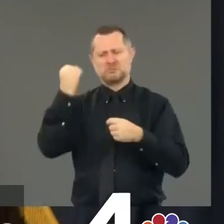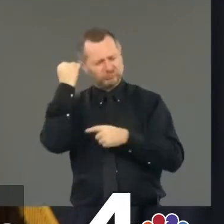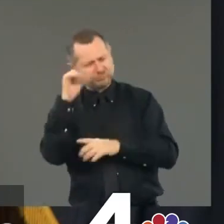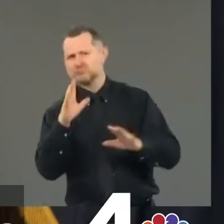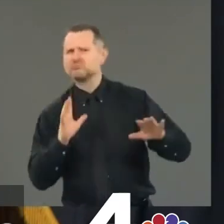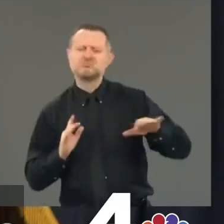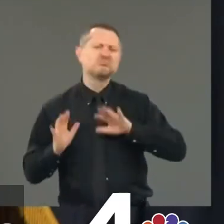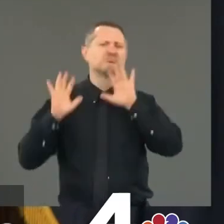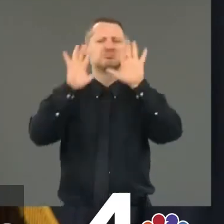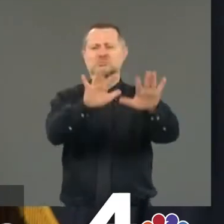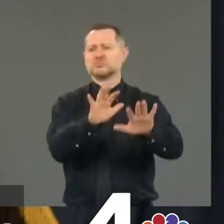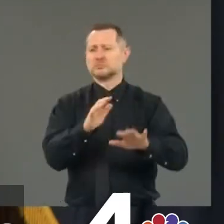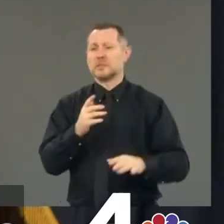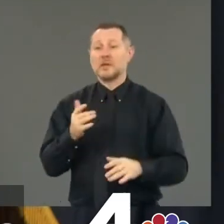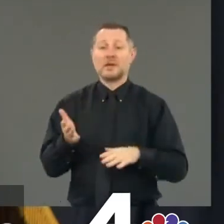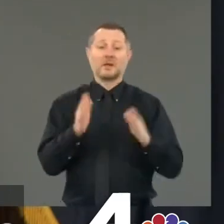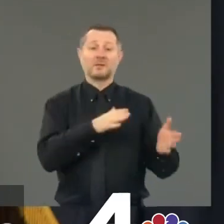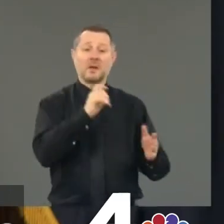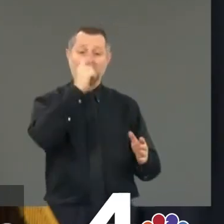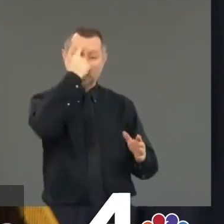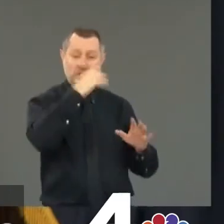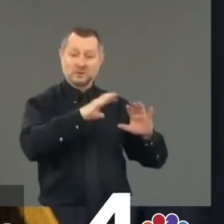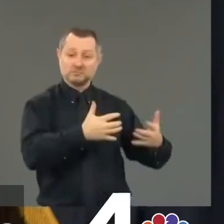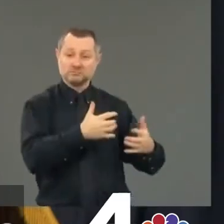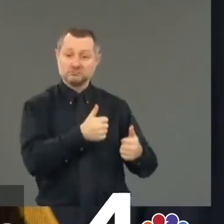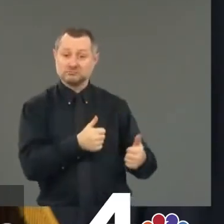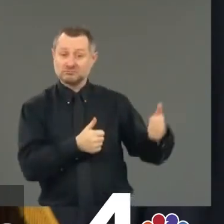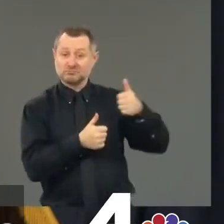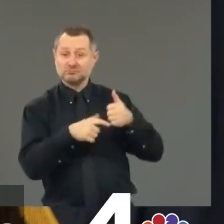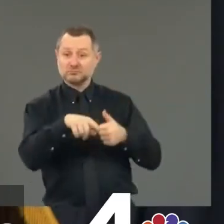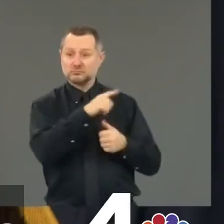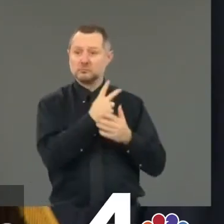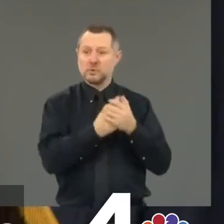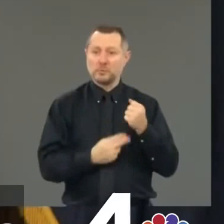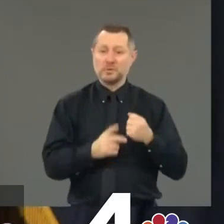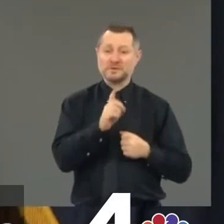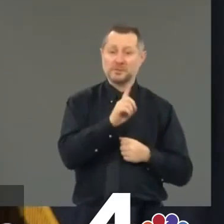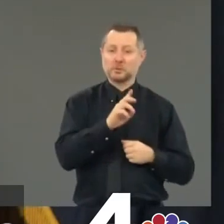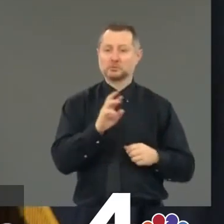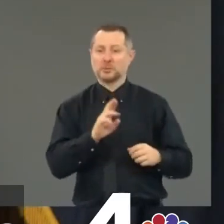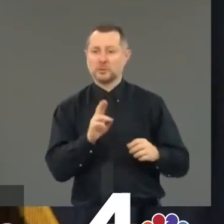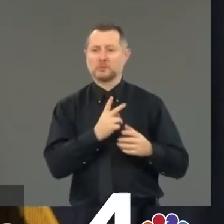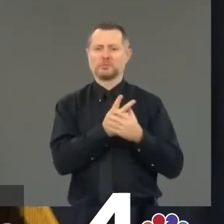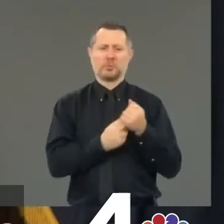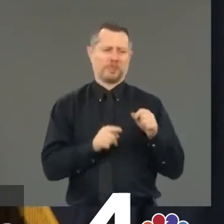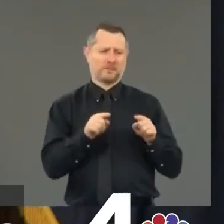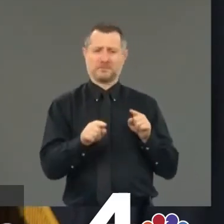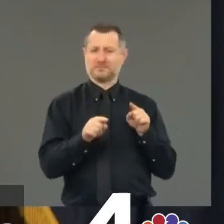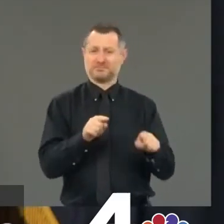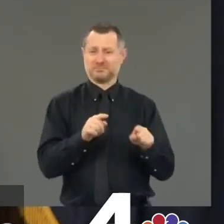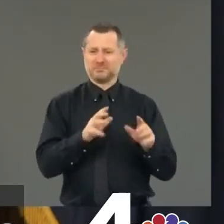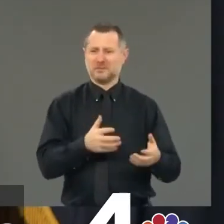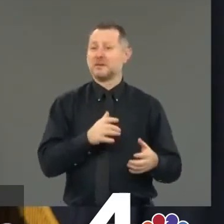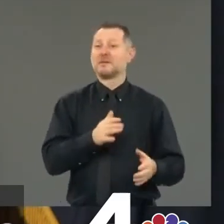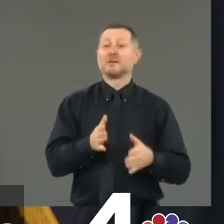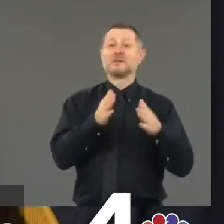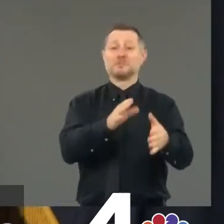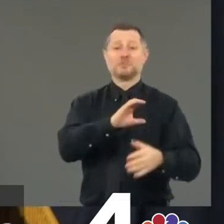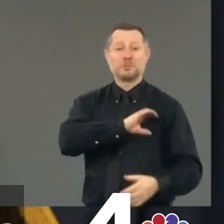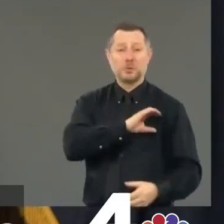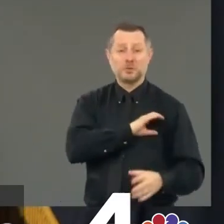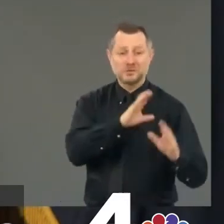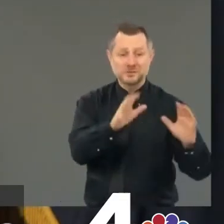to government officials on both sides of the line, to the police officers,